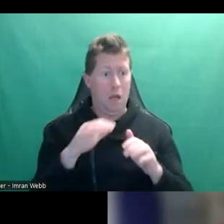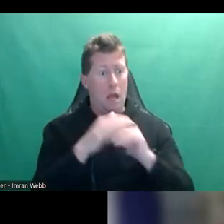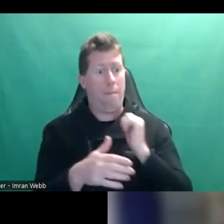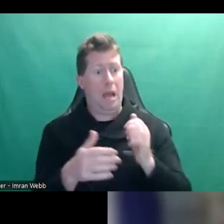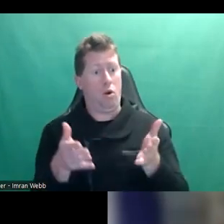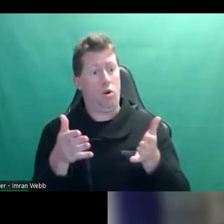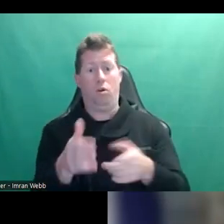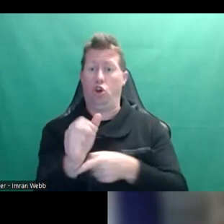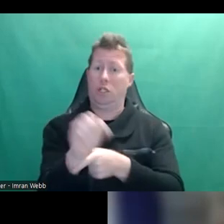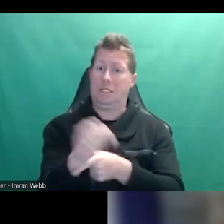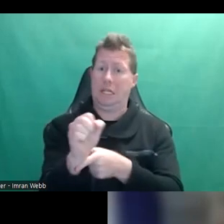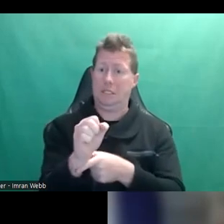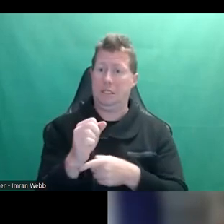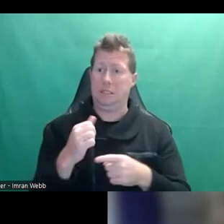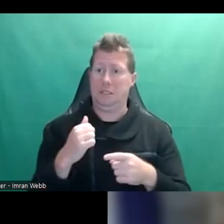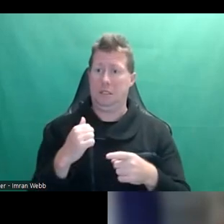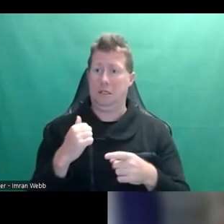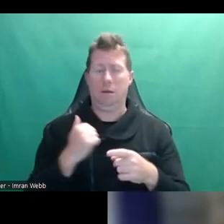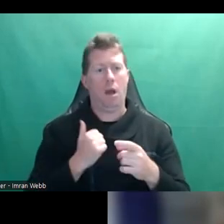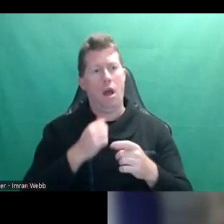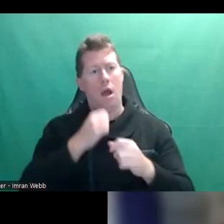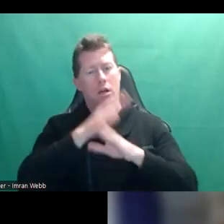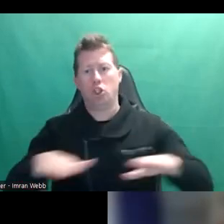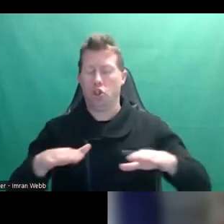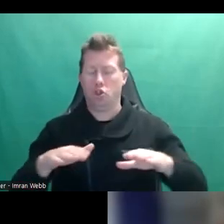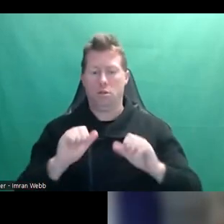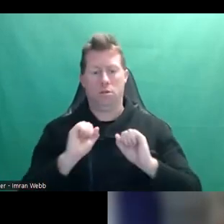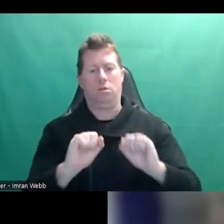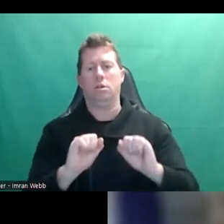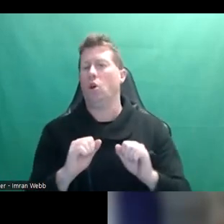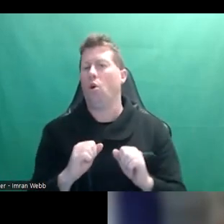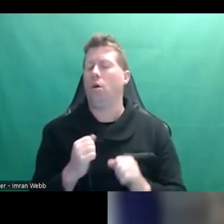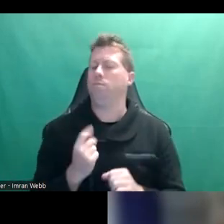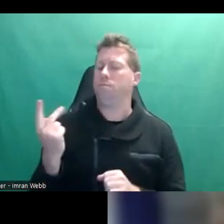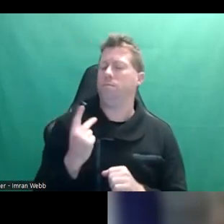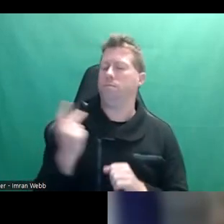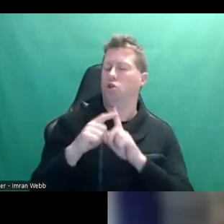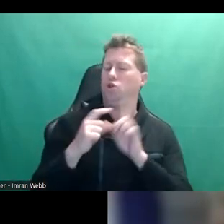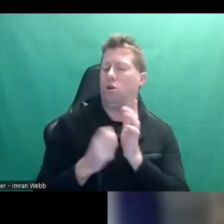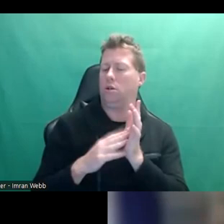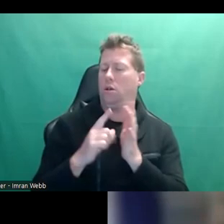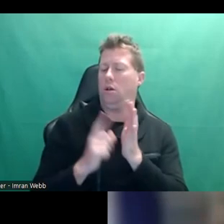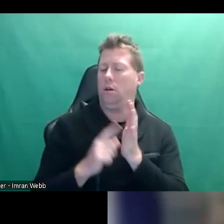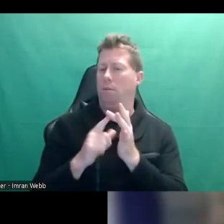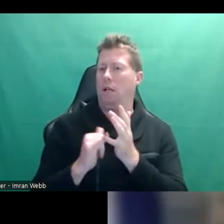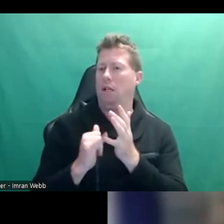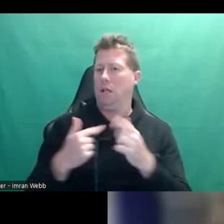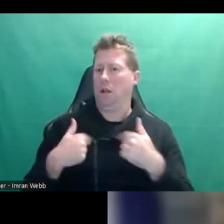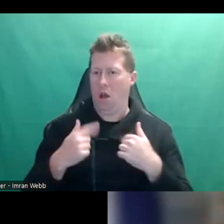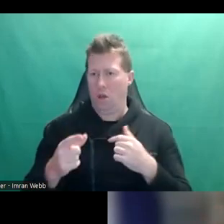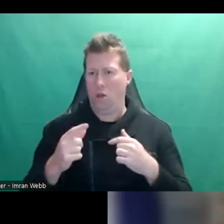my child's bodily autonomy? So one of the things that Dr. Melissa and I try and explain is, if you can imagine